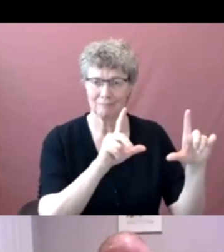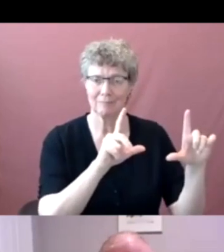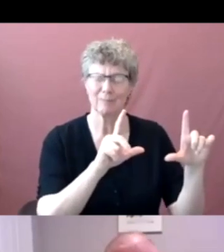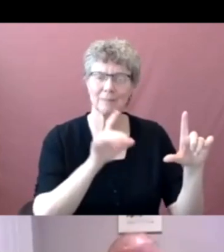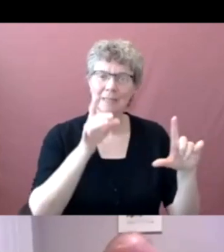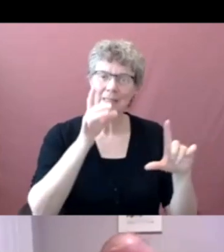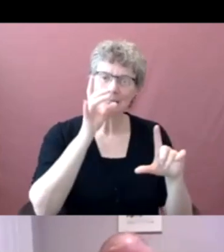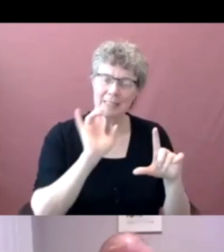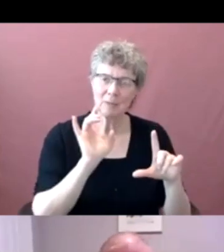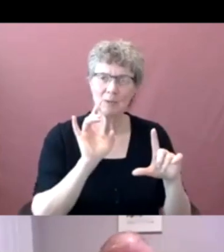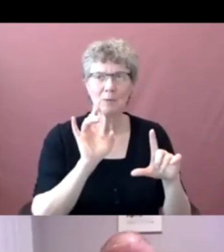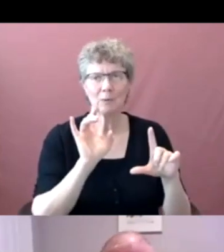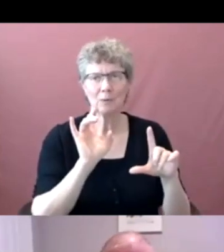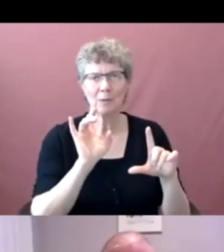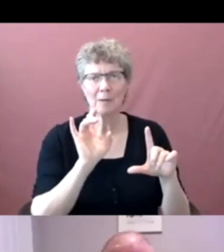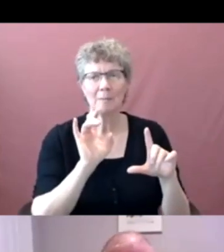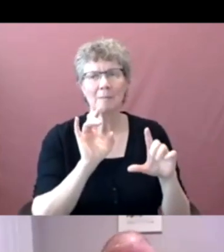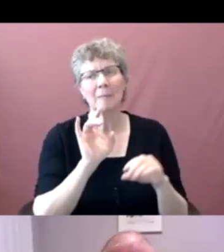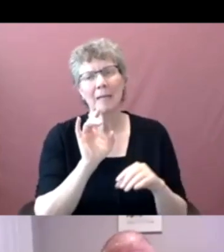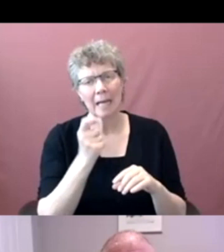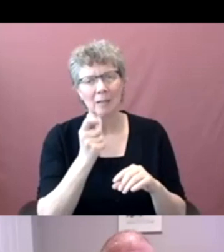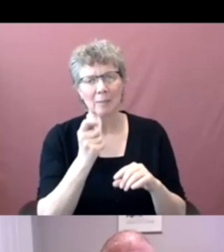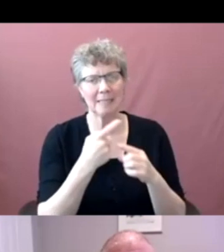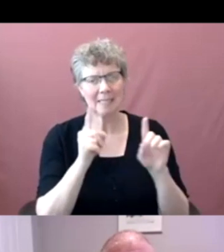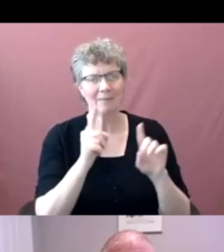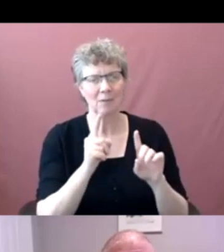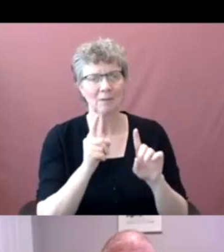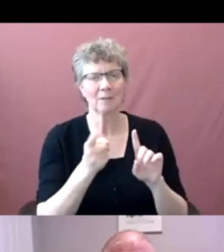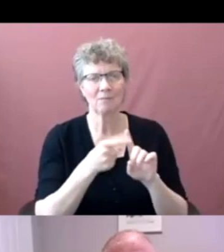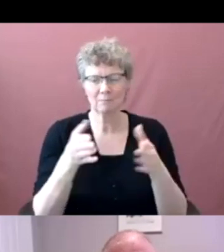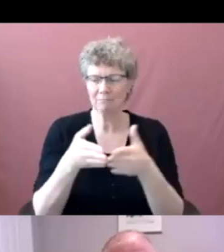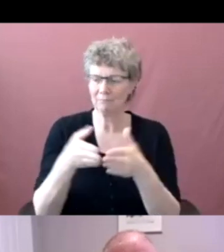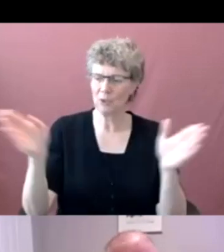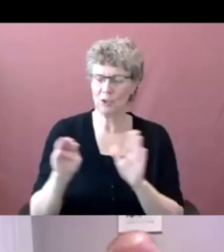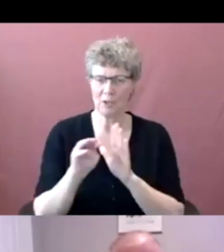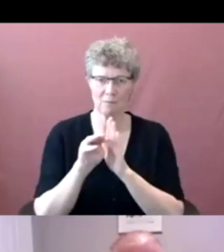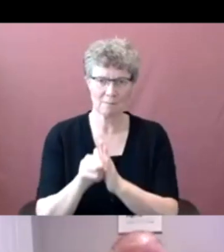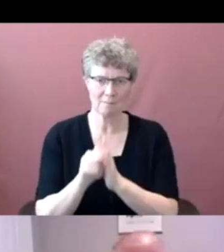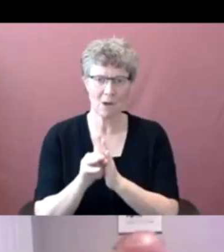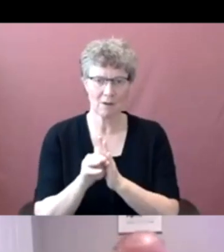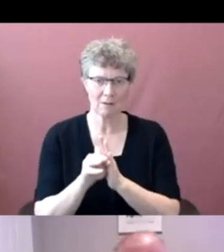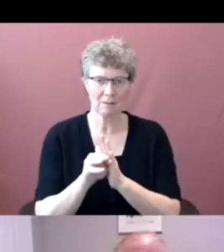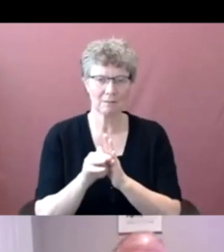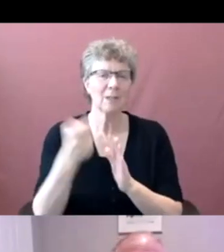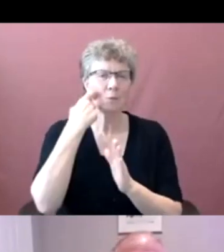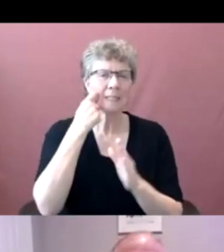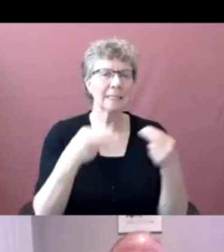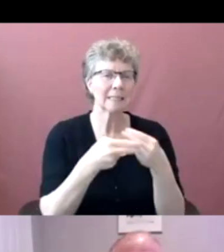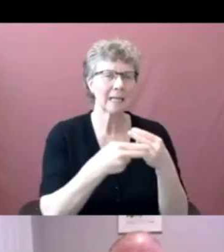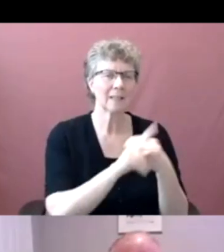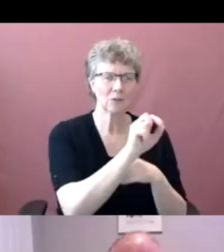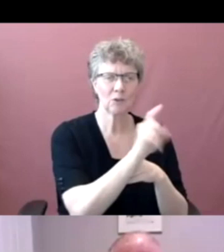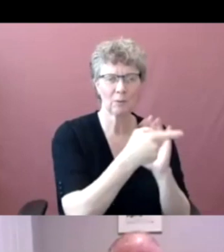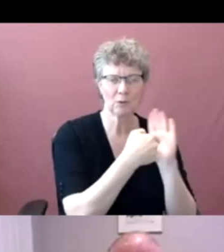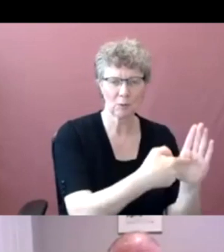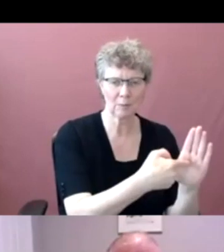also different in some respects from the general model that Todd talked you through. Over